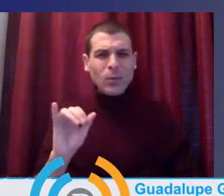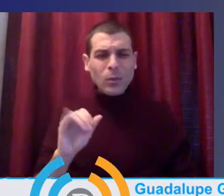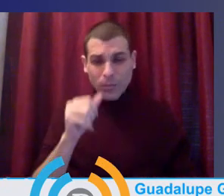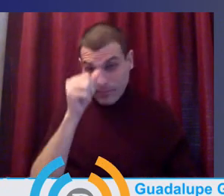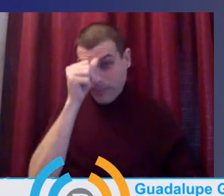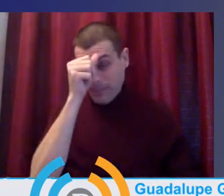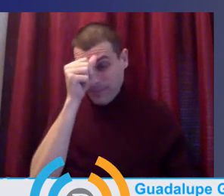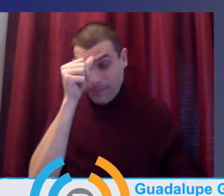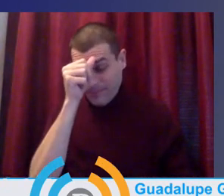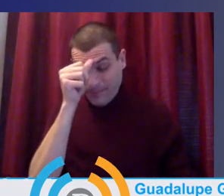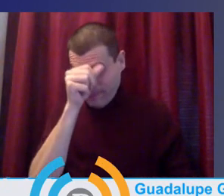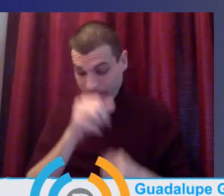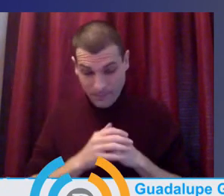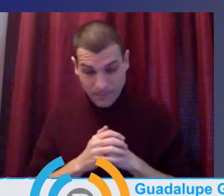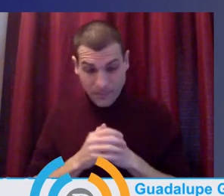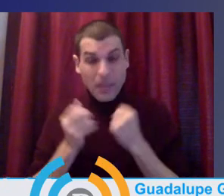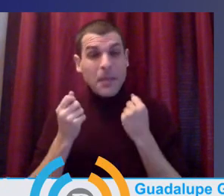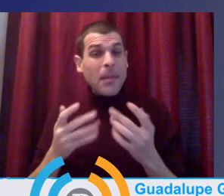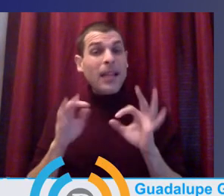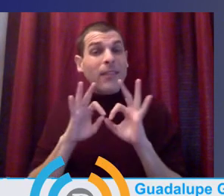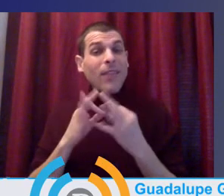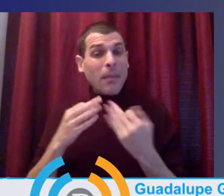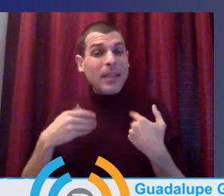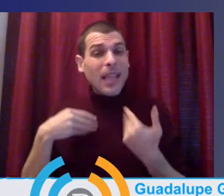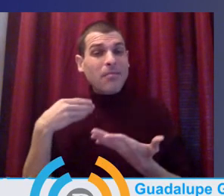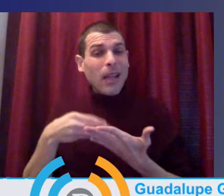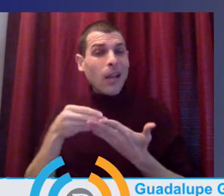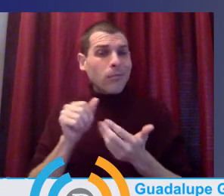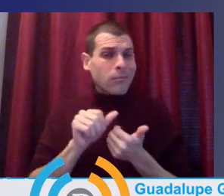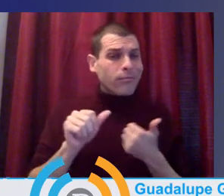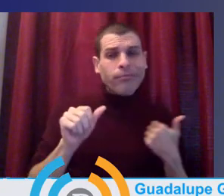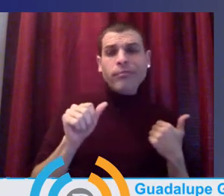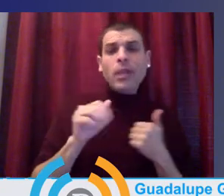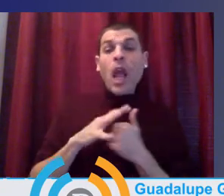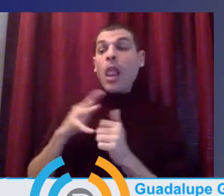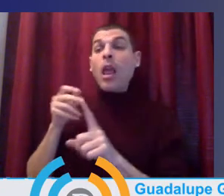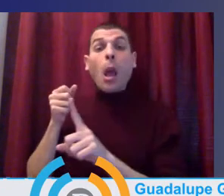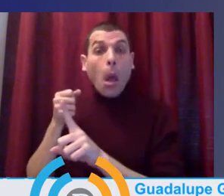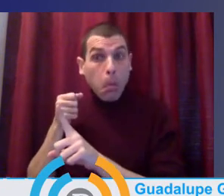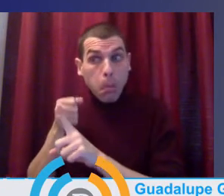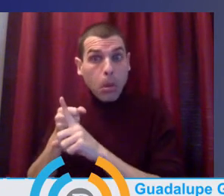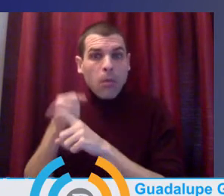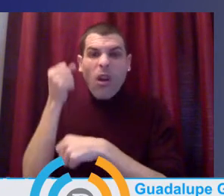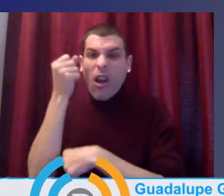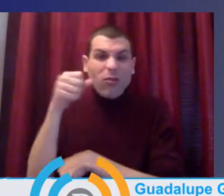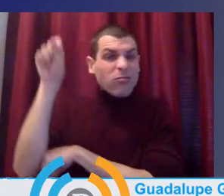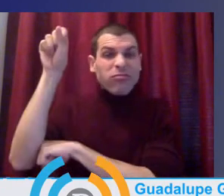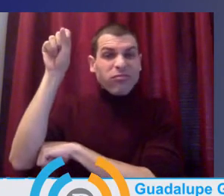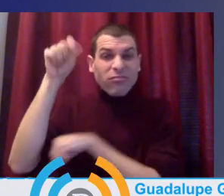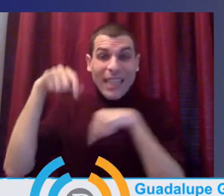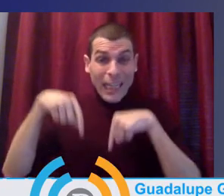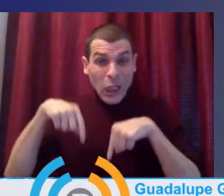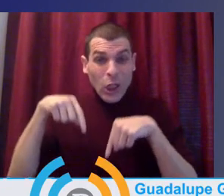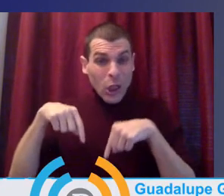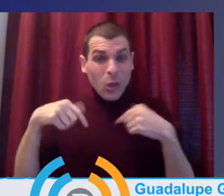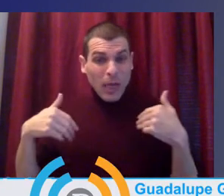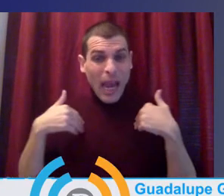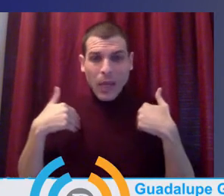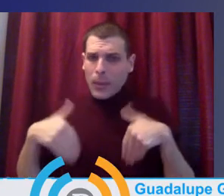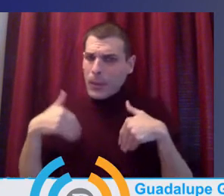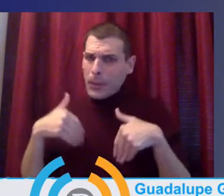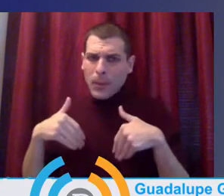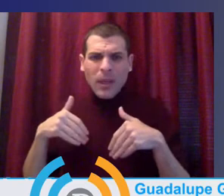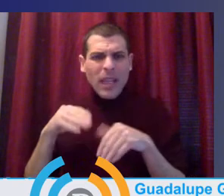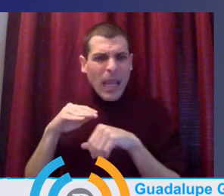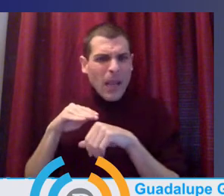families, the racial uprising in particular here in Portland that has impacted our youth